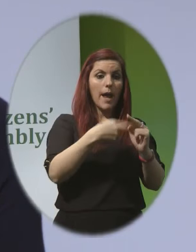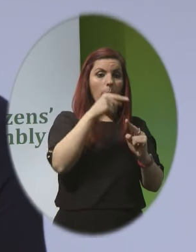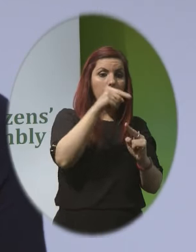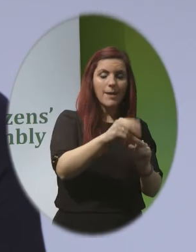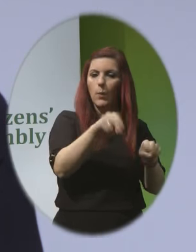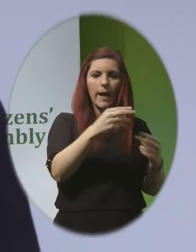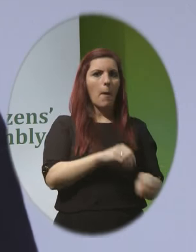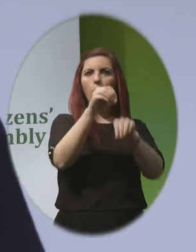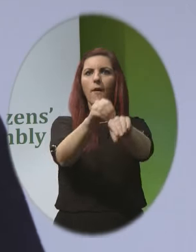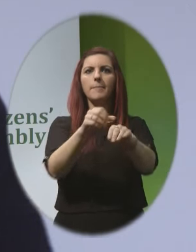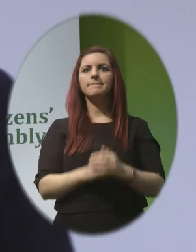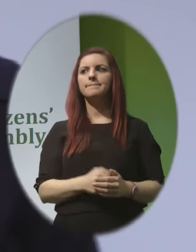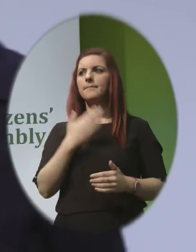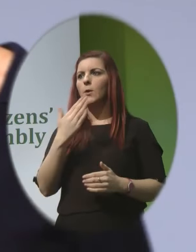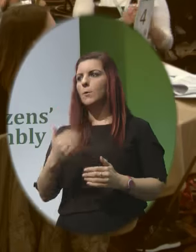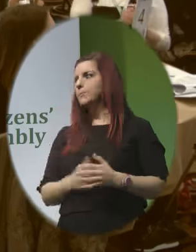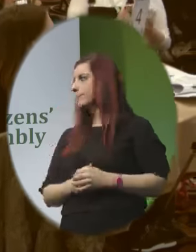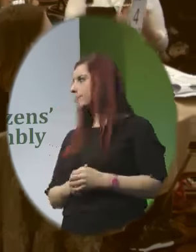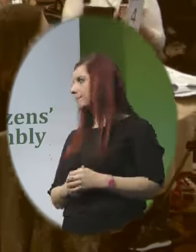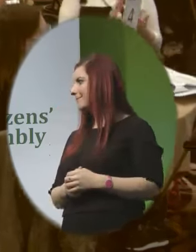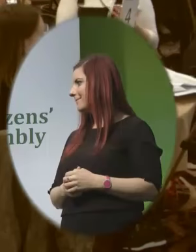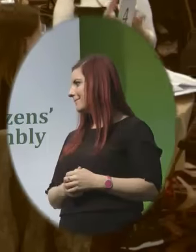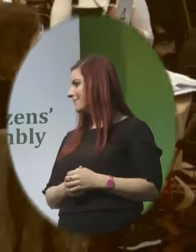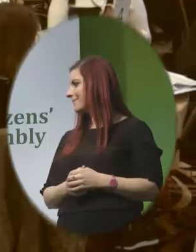Thank you very much Thank